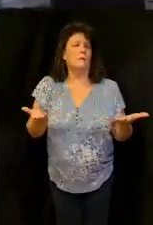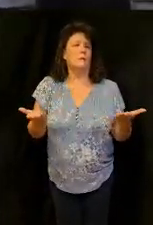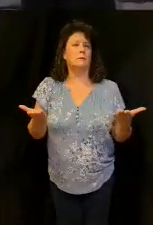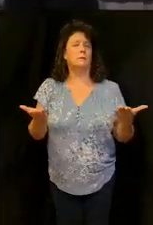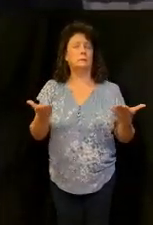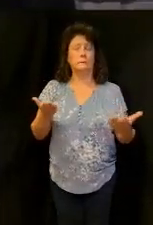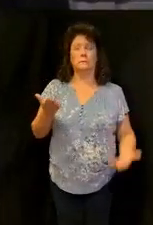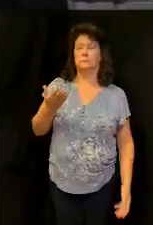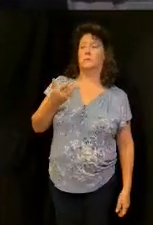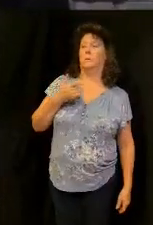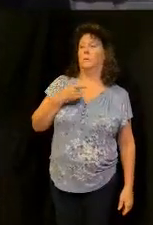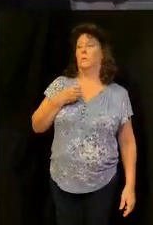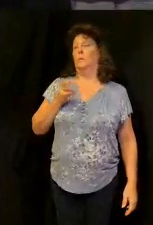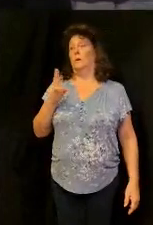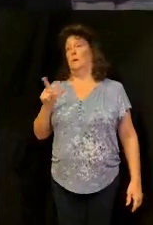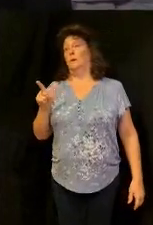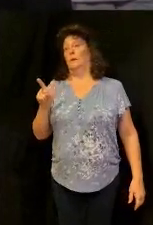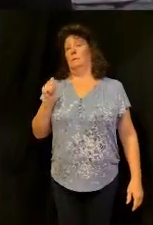know